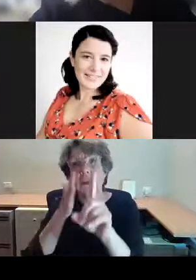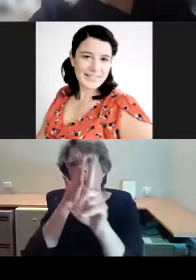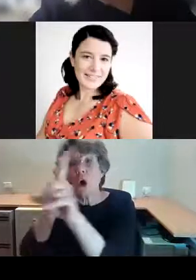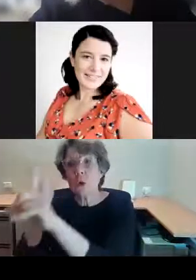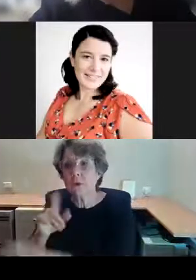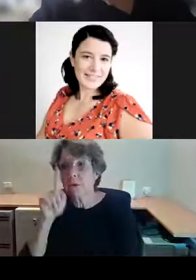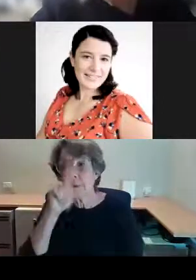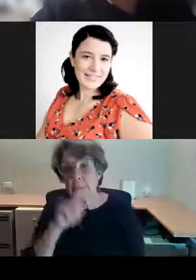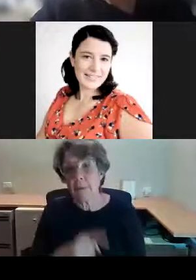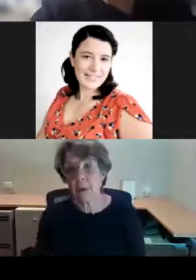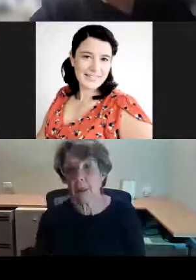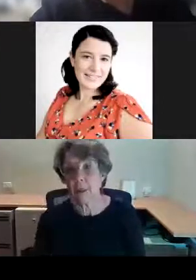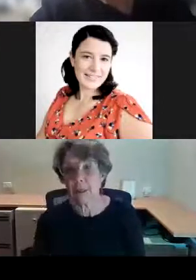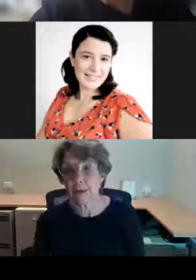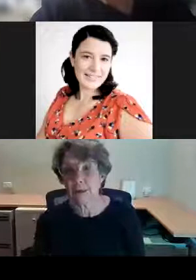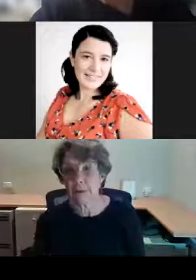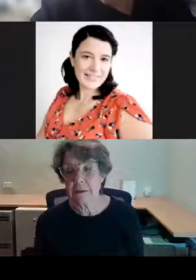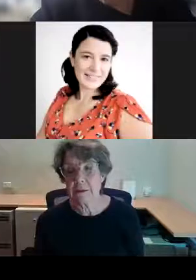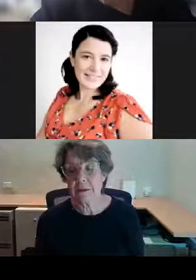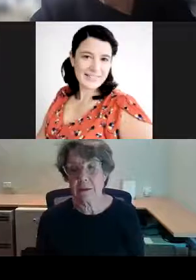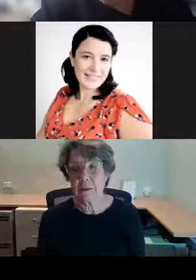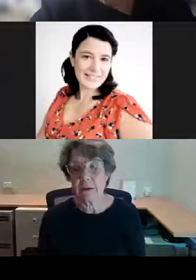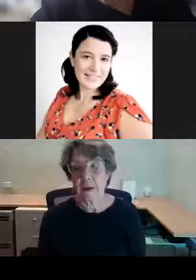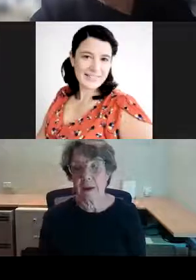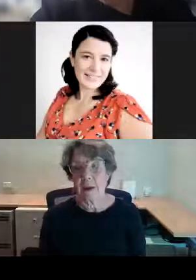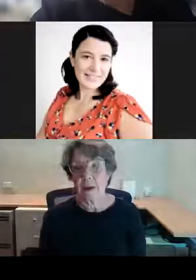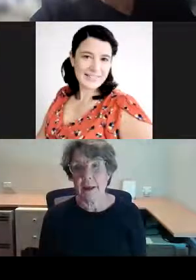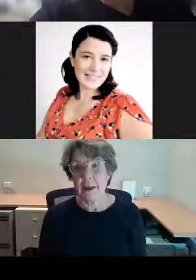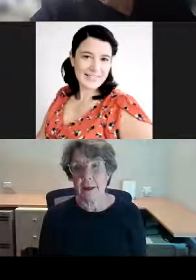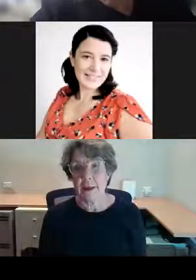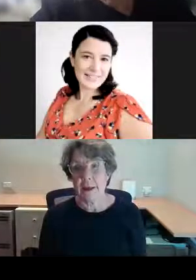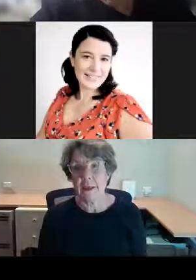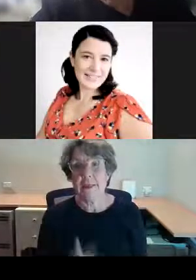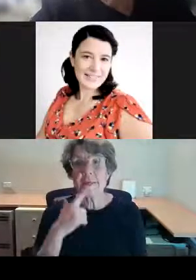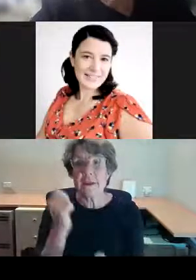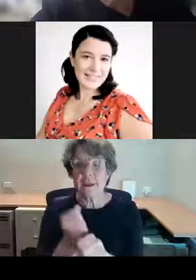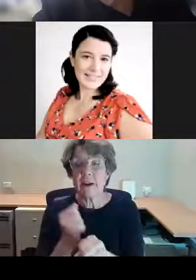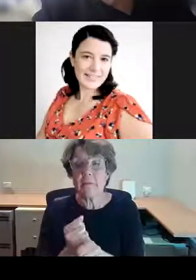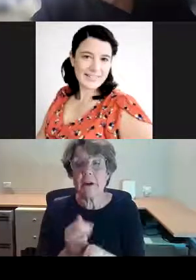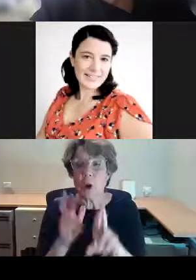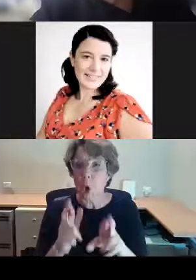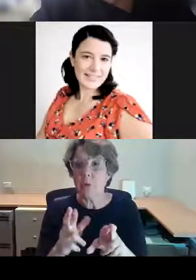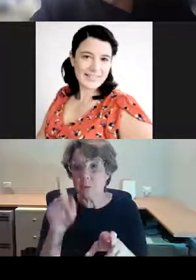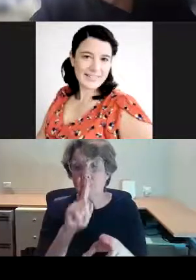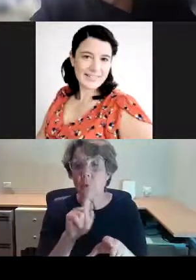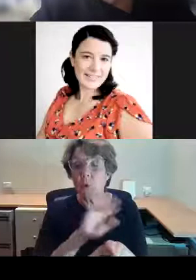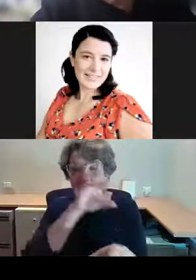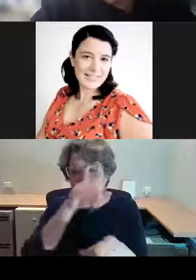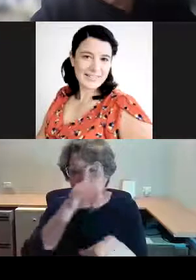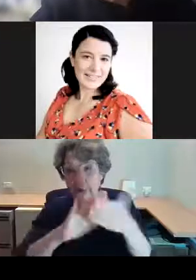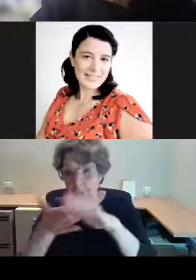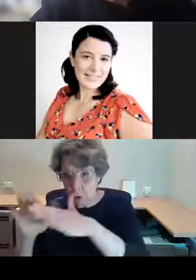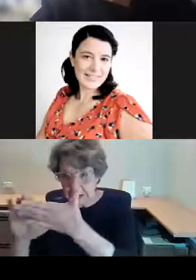the government really hoped would be embraced by the community. In the centre